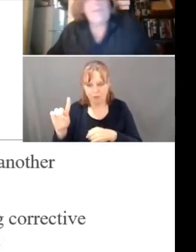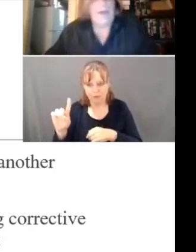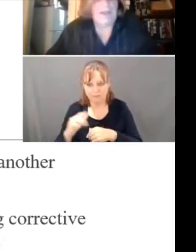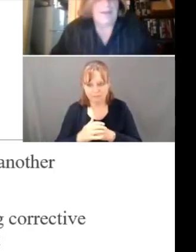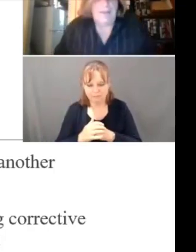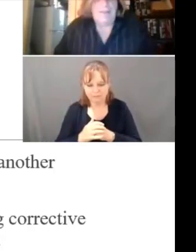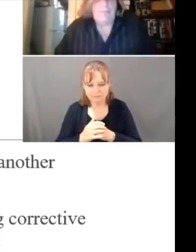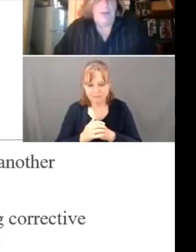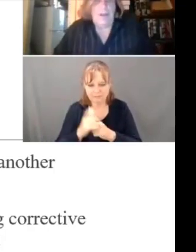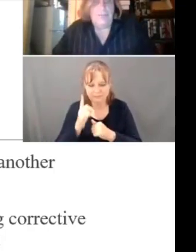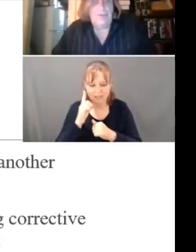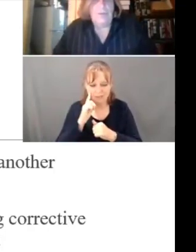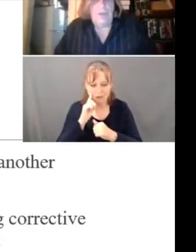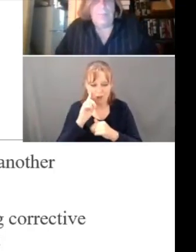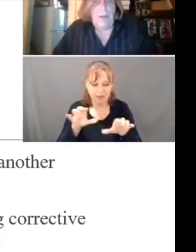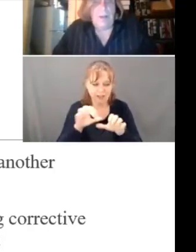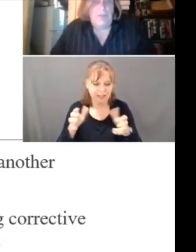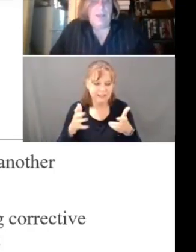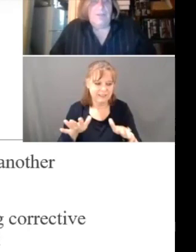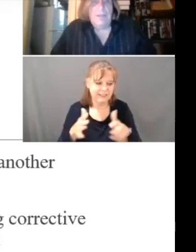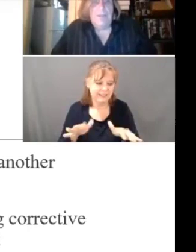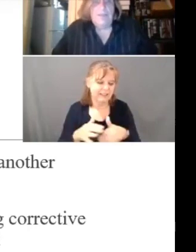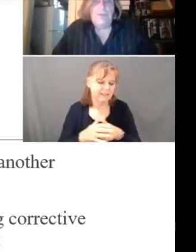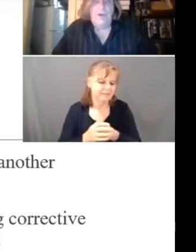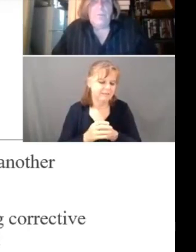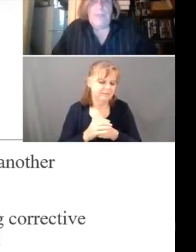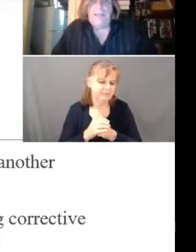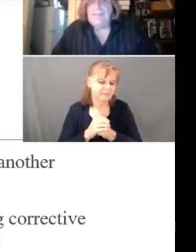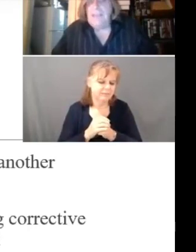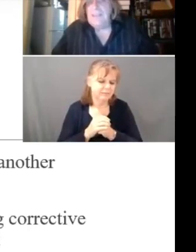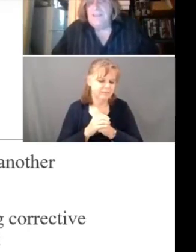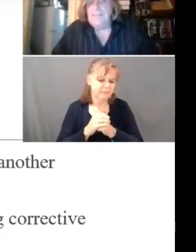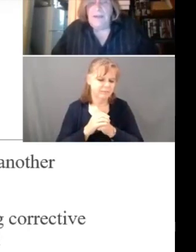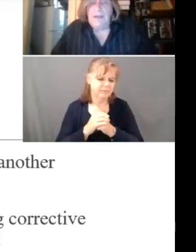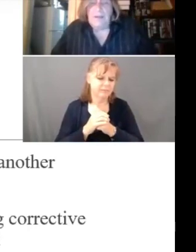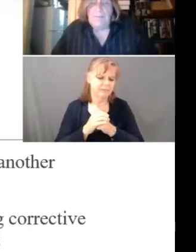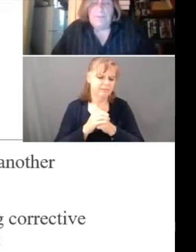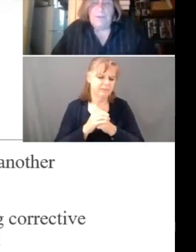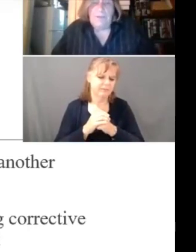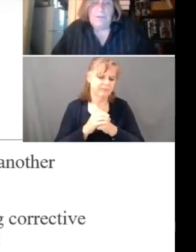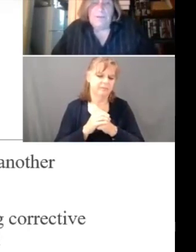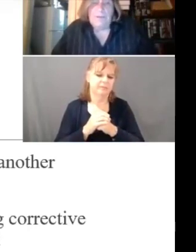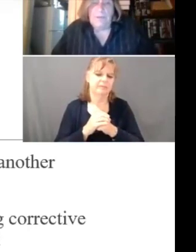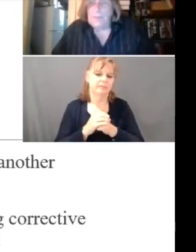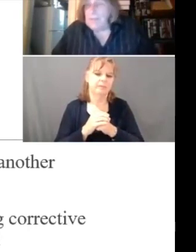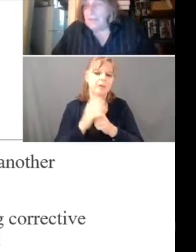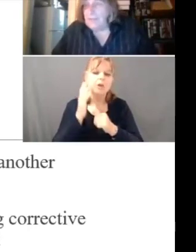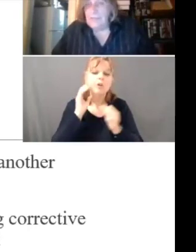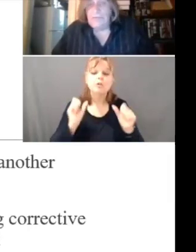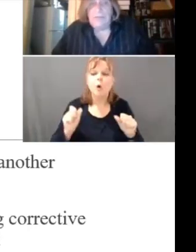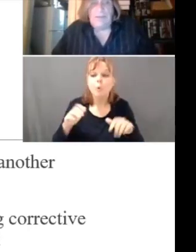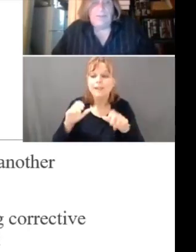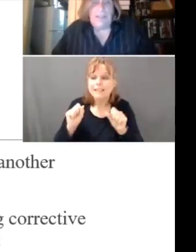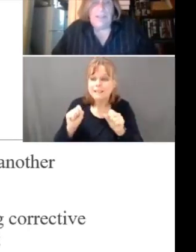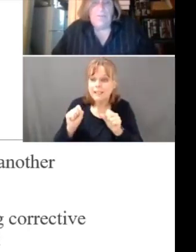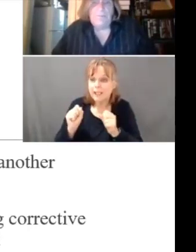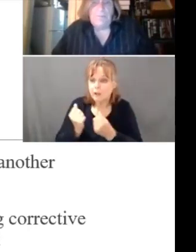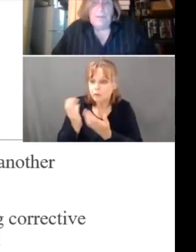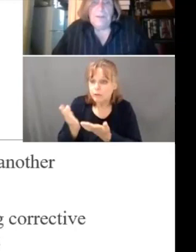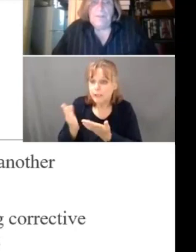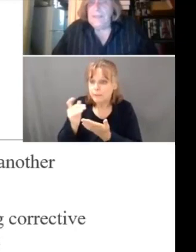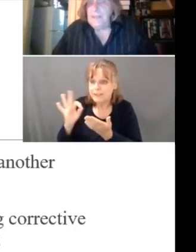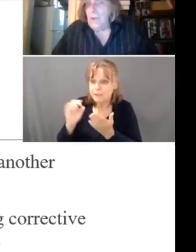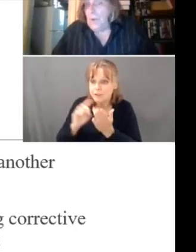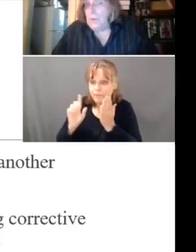I thought I had done that prior to, I apologize. So they can take the, uh, the, uh, the recommendations of the investigator.